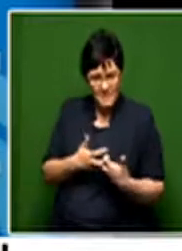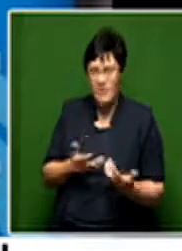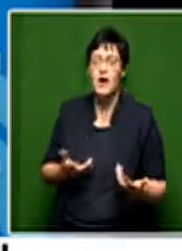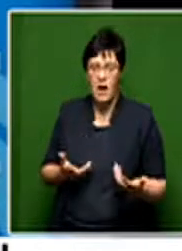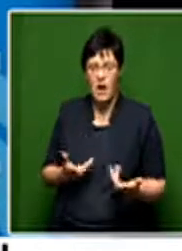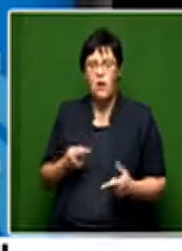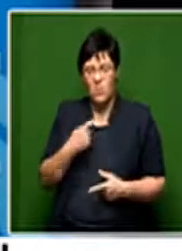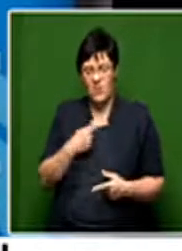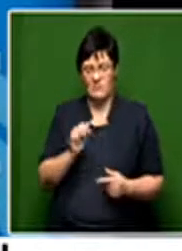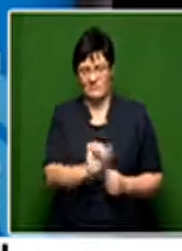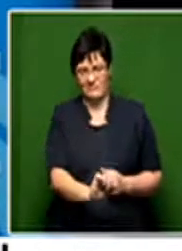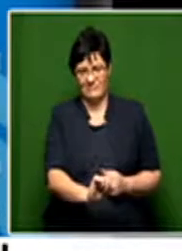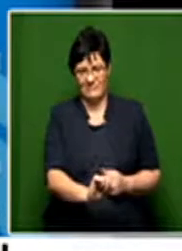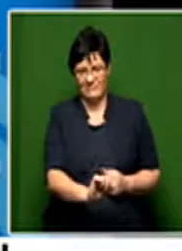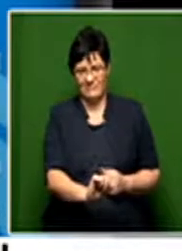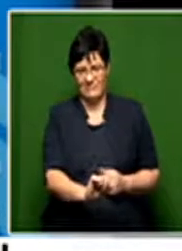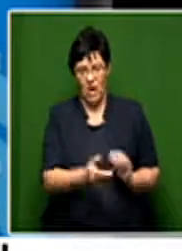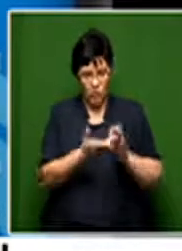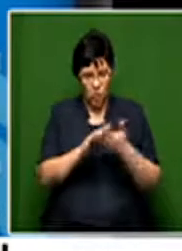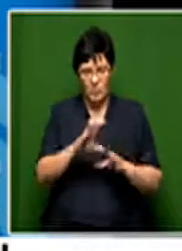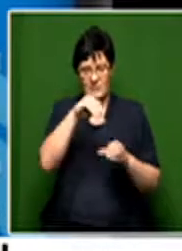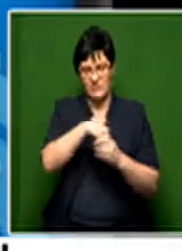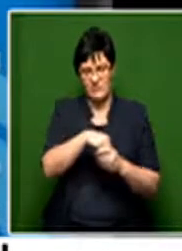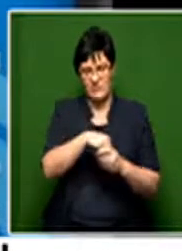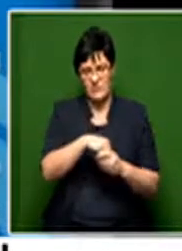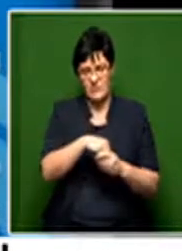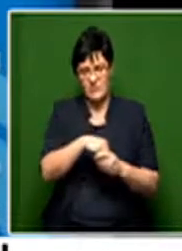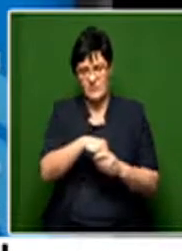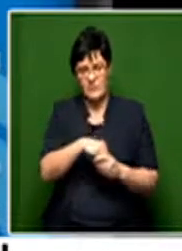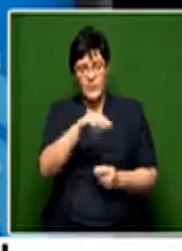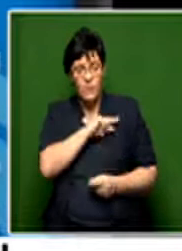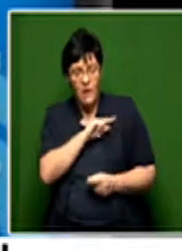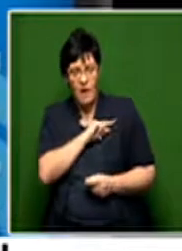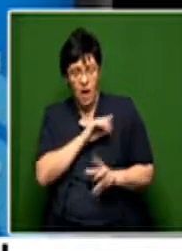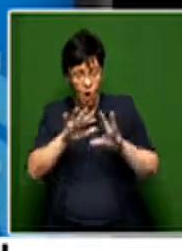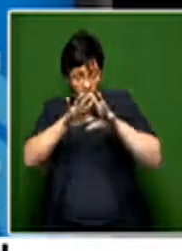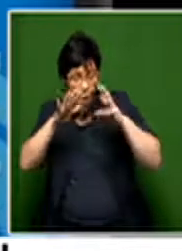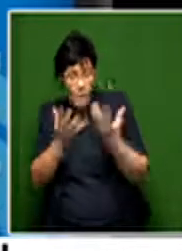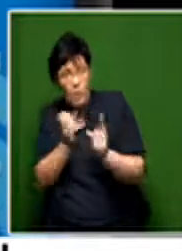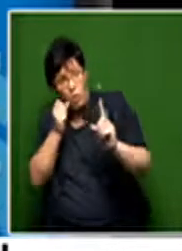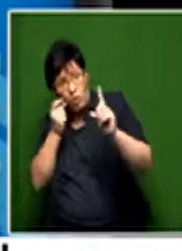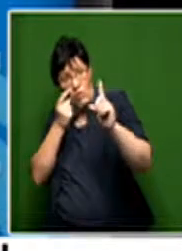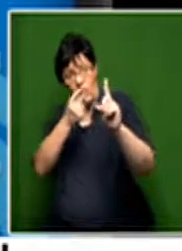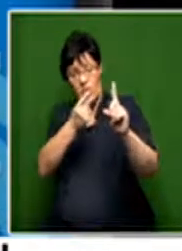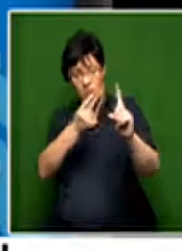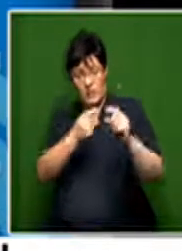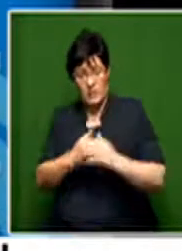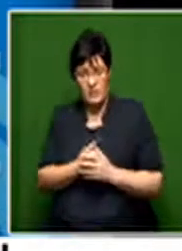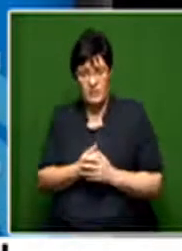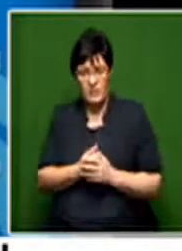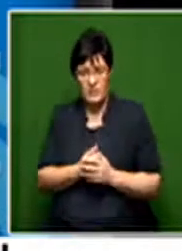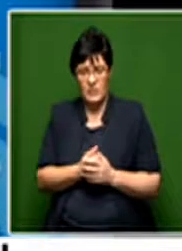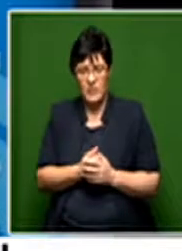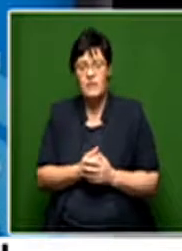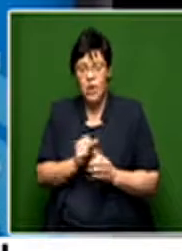margins in the community. Because then, the overall goal of quelling